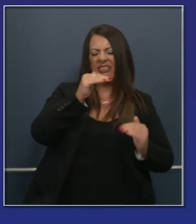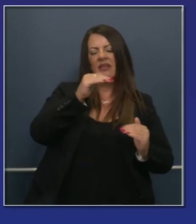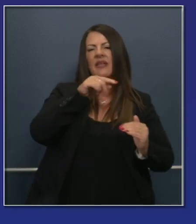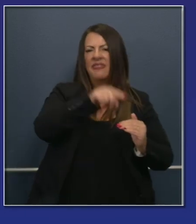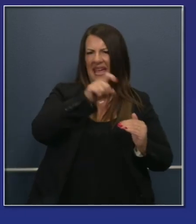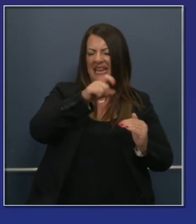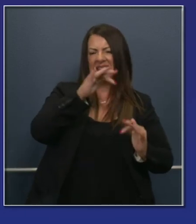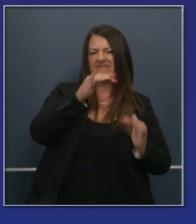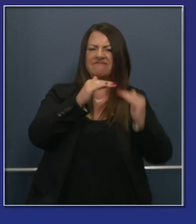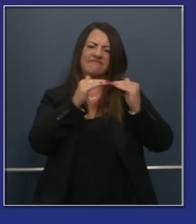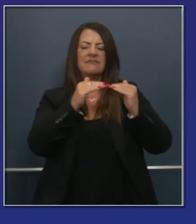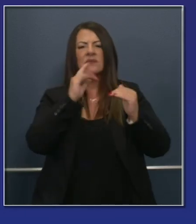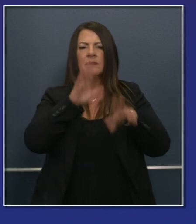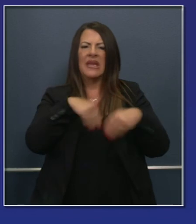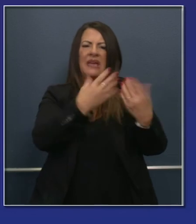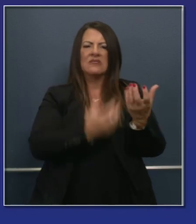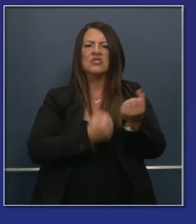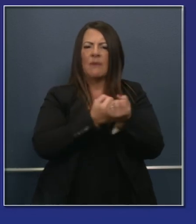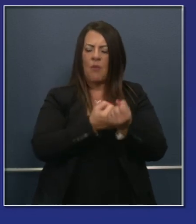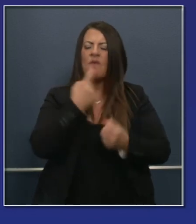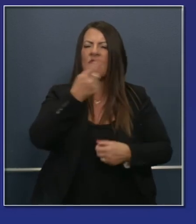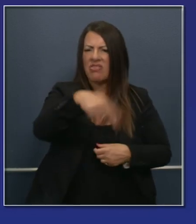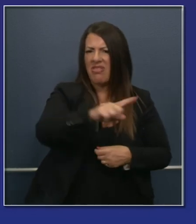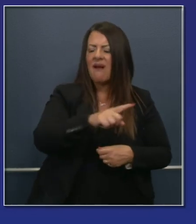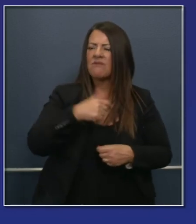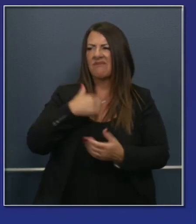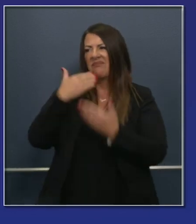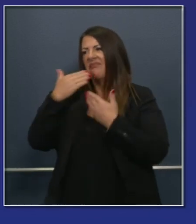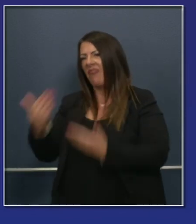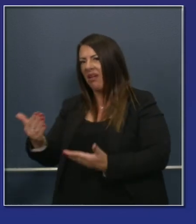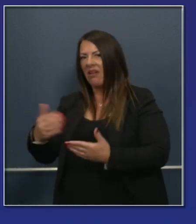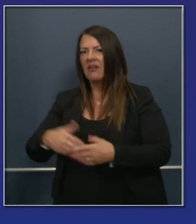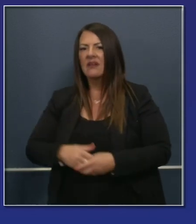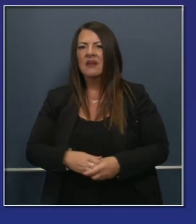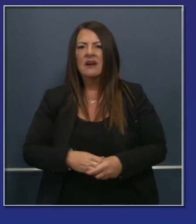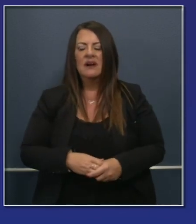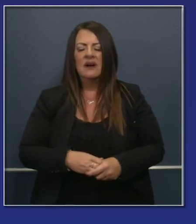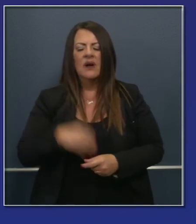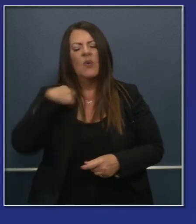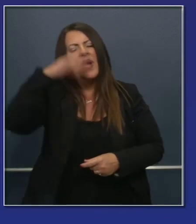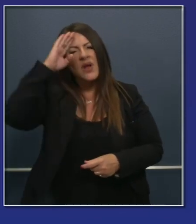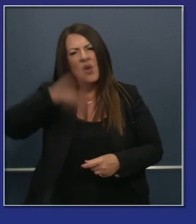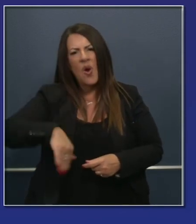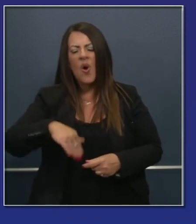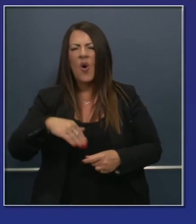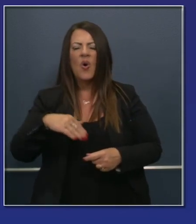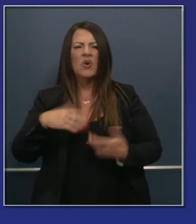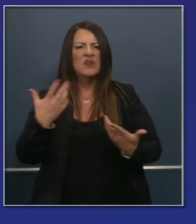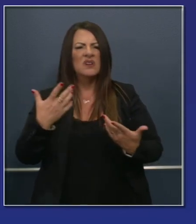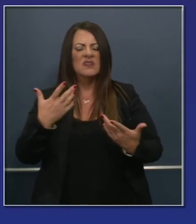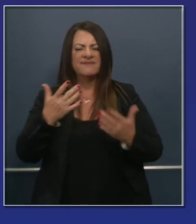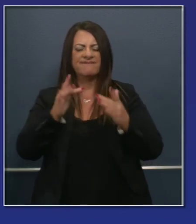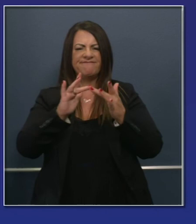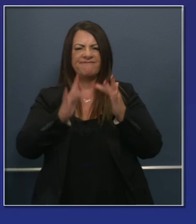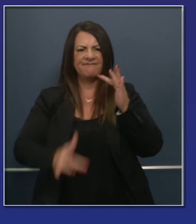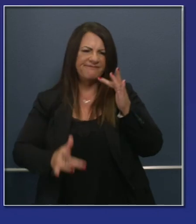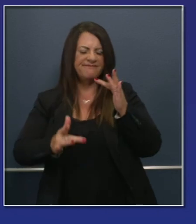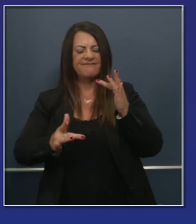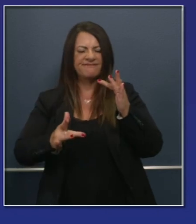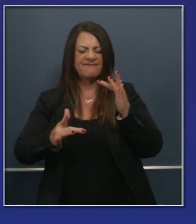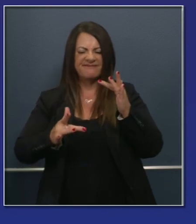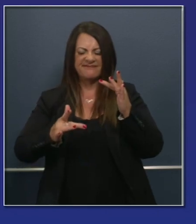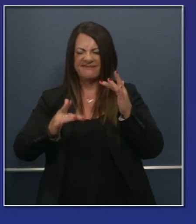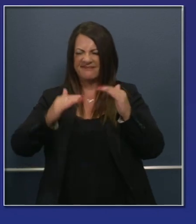computing devices. We'll have more information to announce there. We know that there's been a digital divide, but our effort is to provide